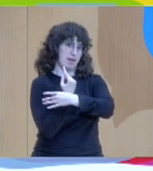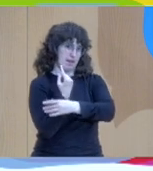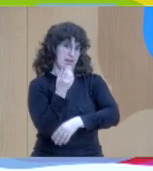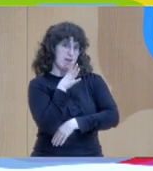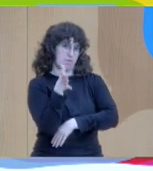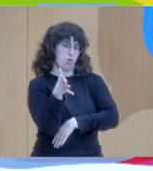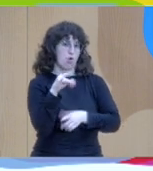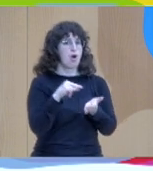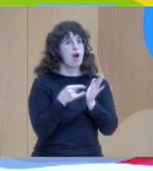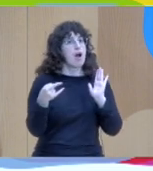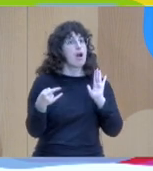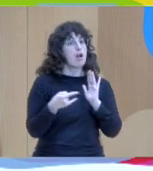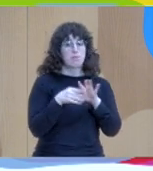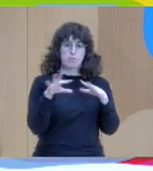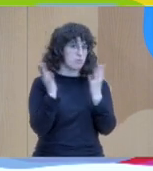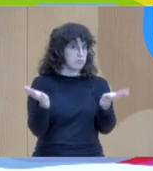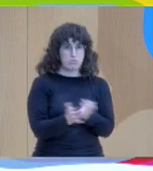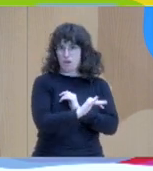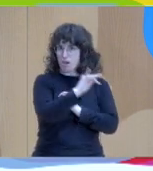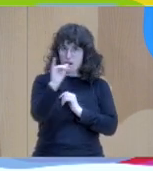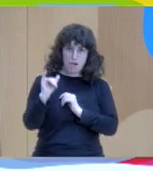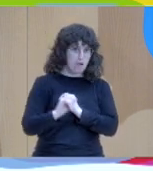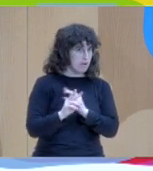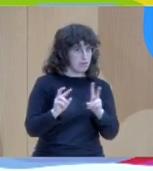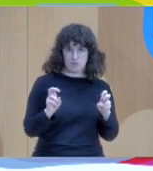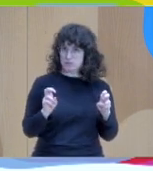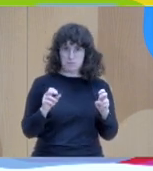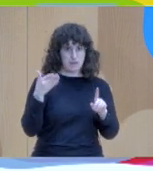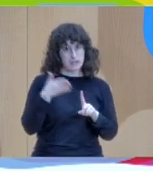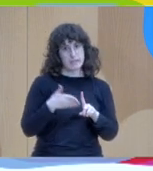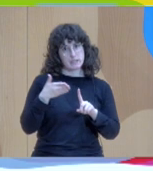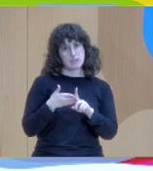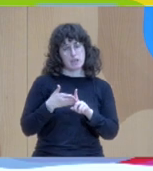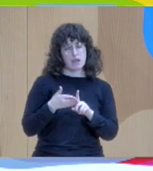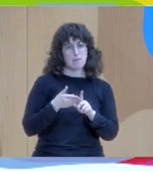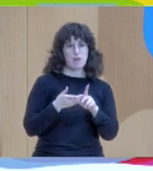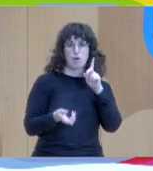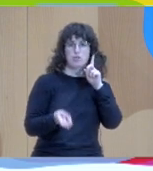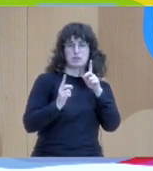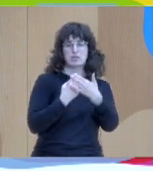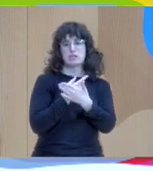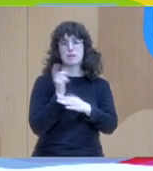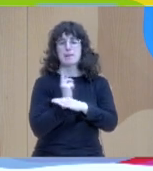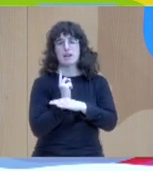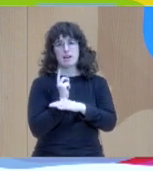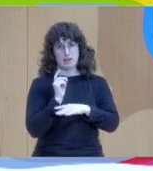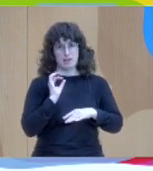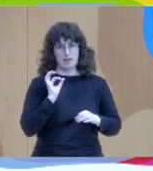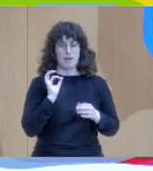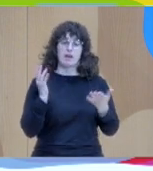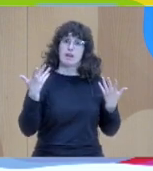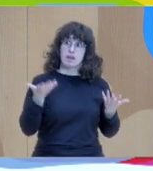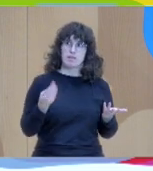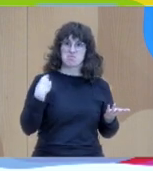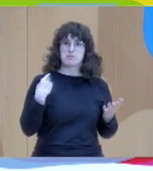early intervention our team was asked that okay do you have anything dialogical for early intervention we